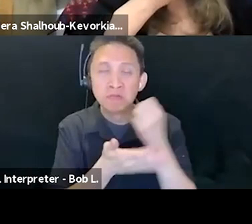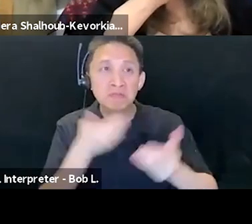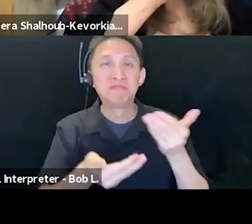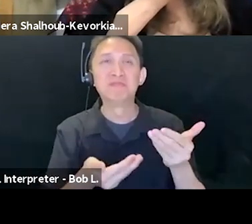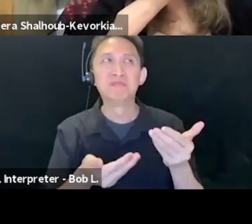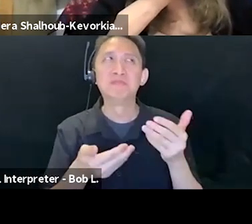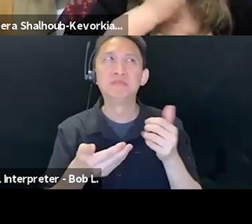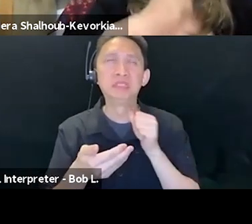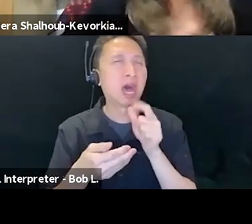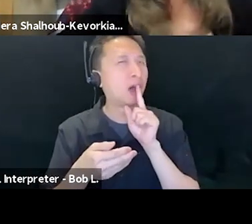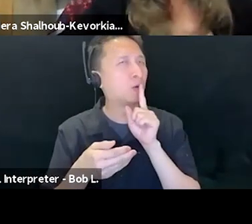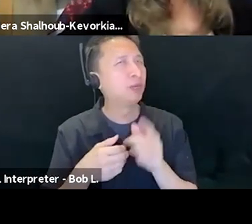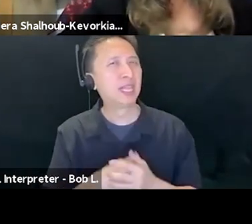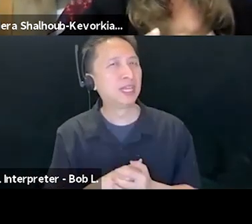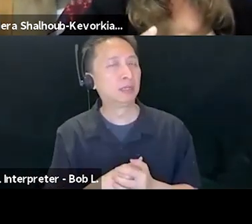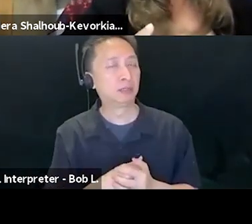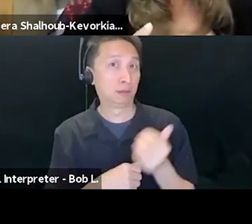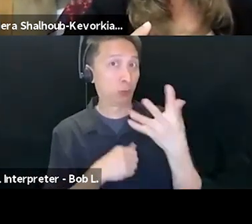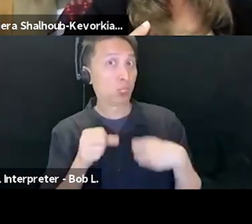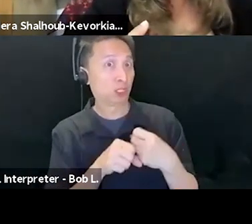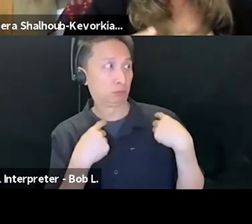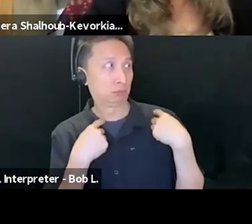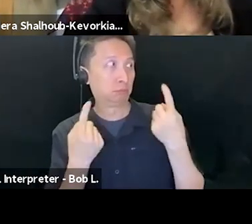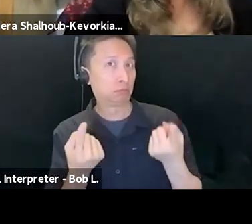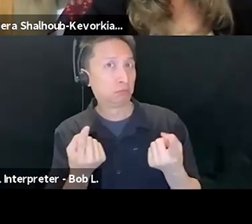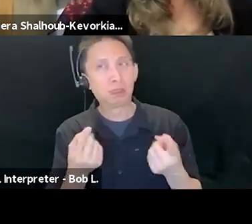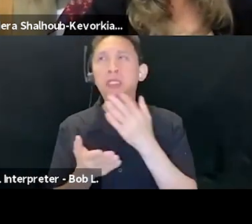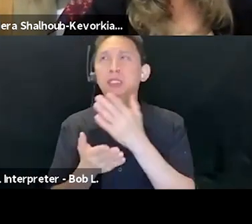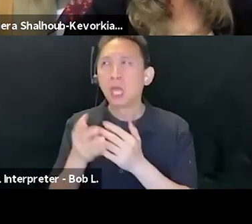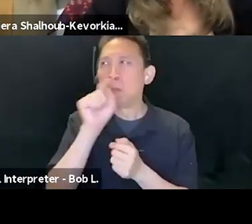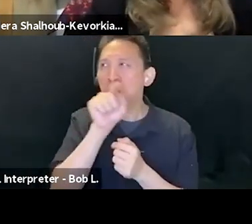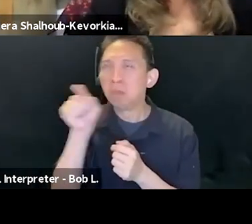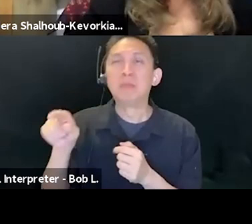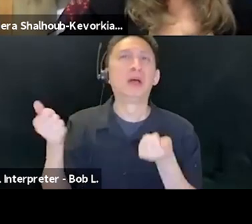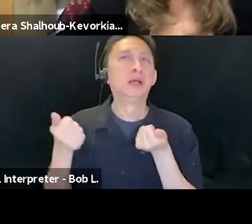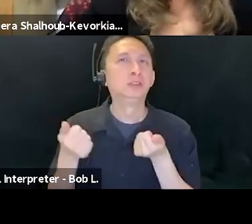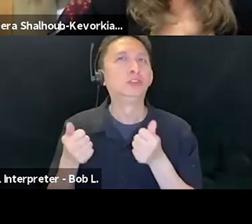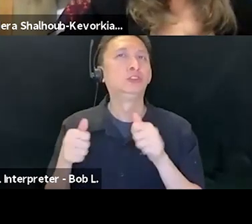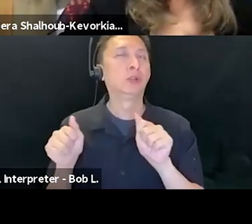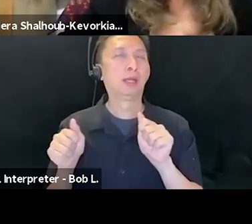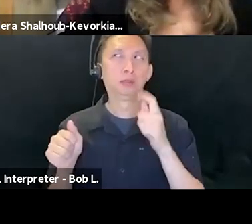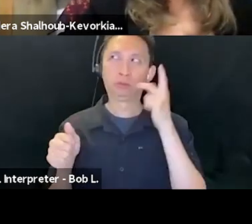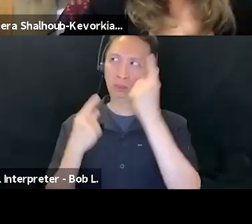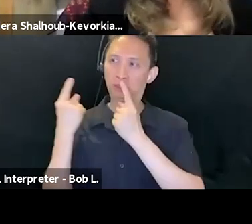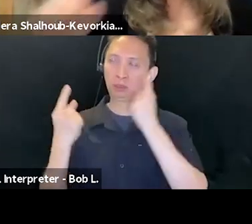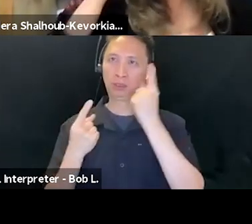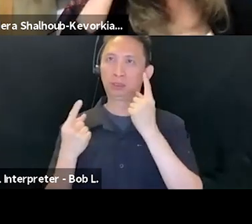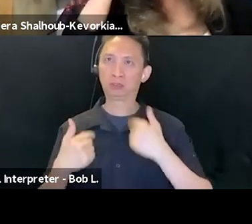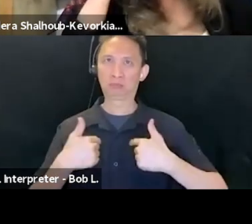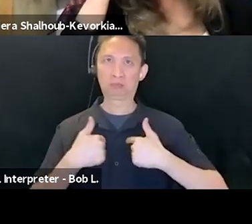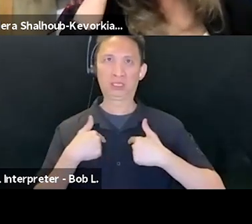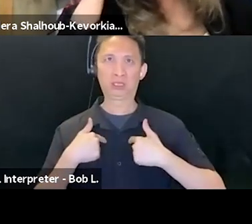beginning to realize the extent to which this idea of Palestine, as Said referred to it, endows them with a certain kind of power in the